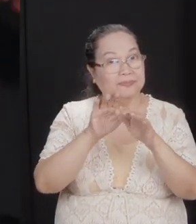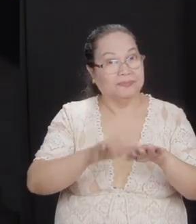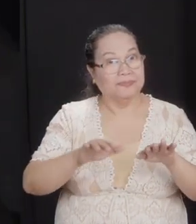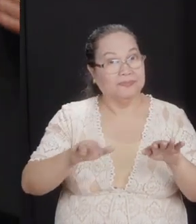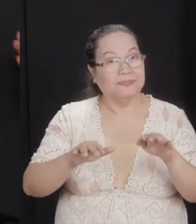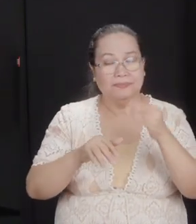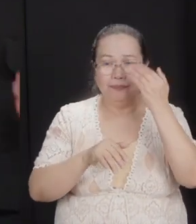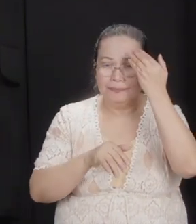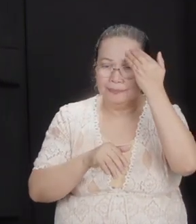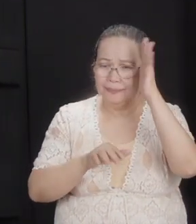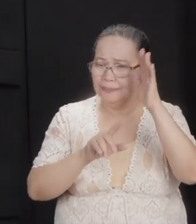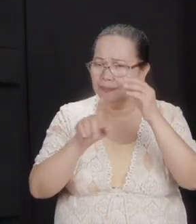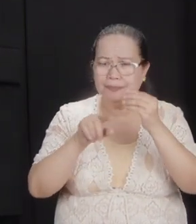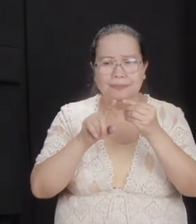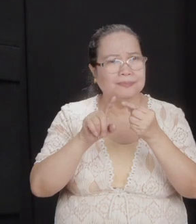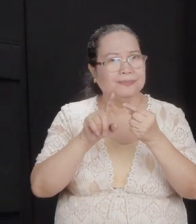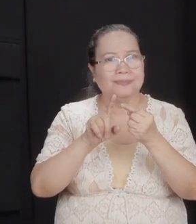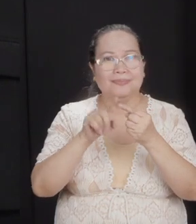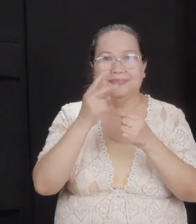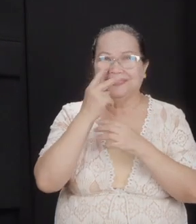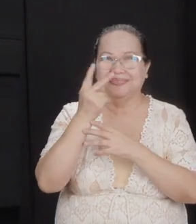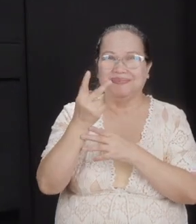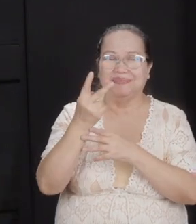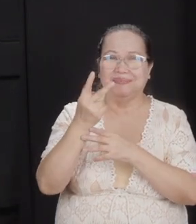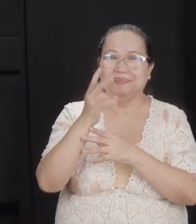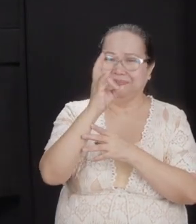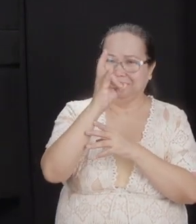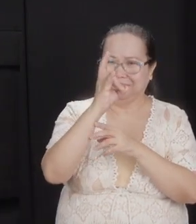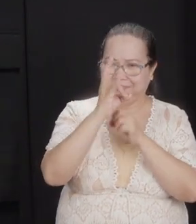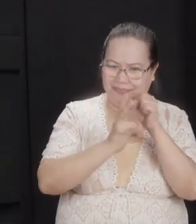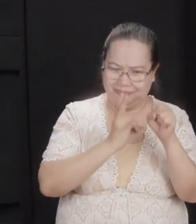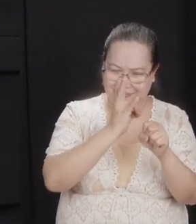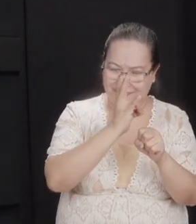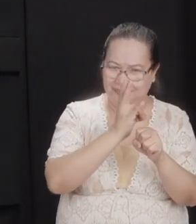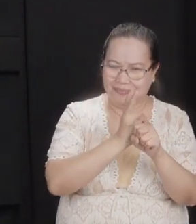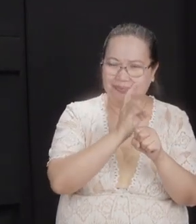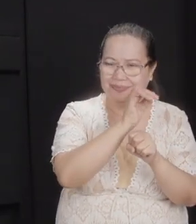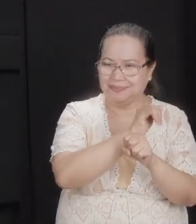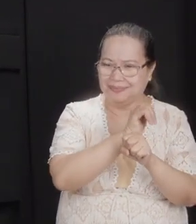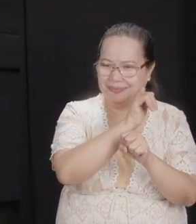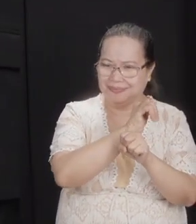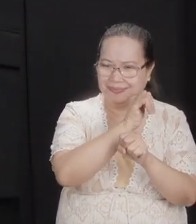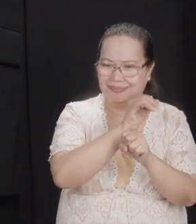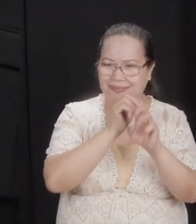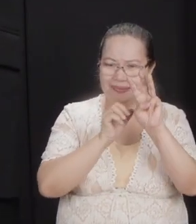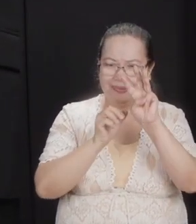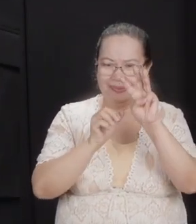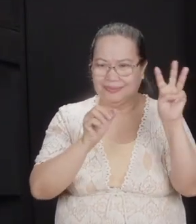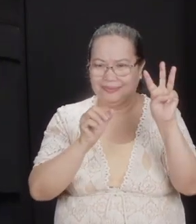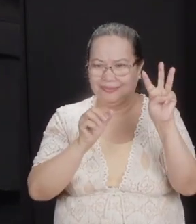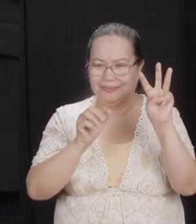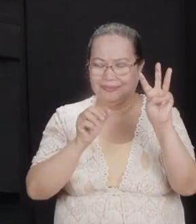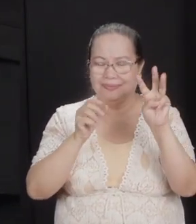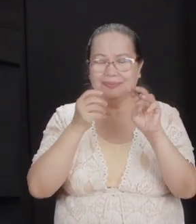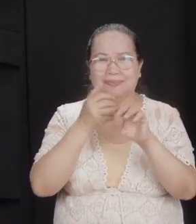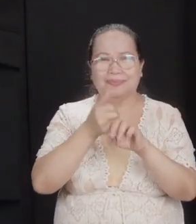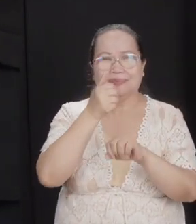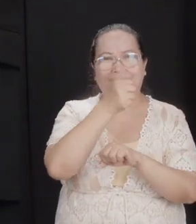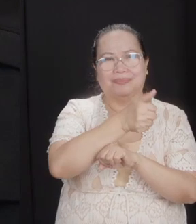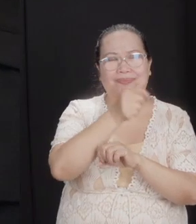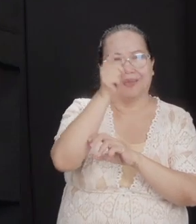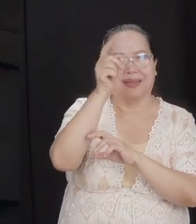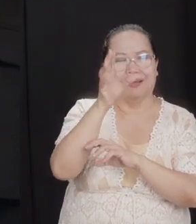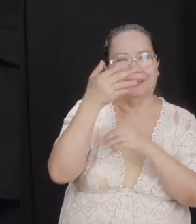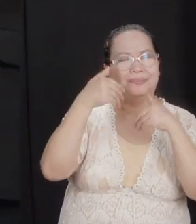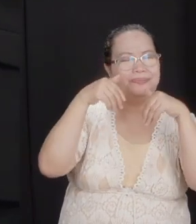know when they would see them. They bore with it for seven years. And we blame God when actually we gave up